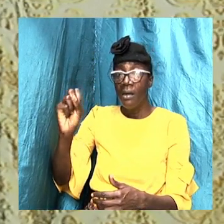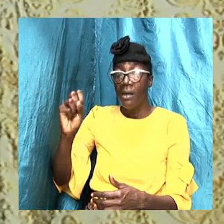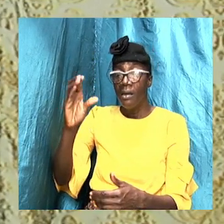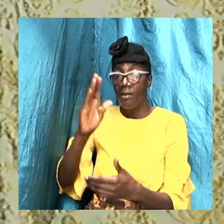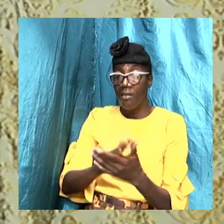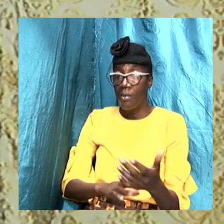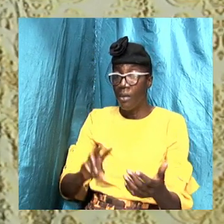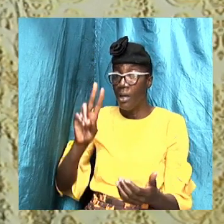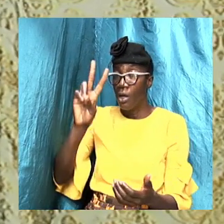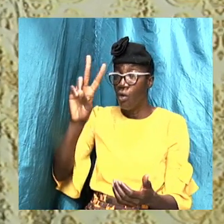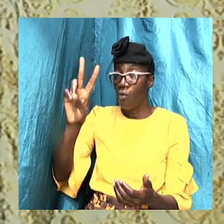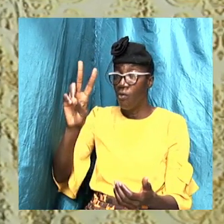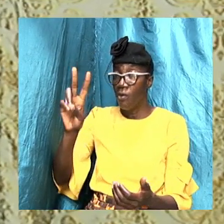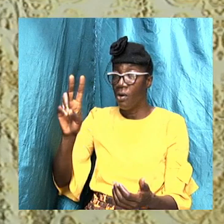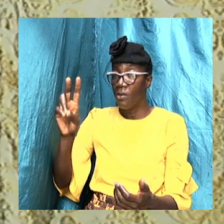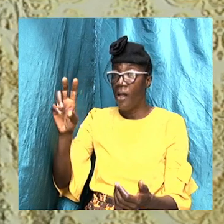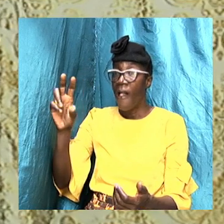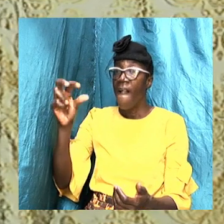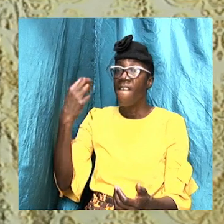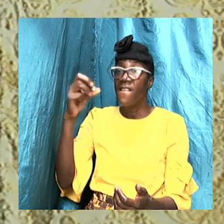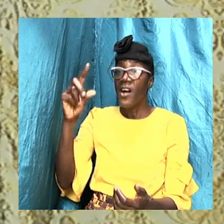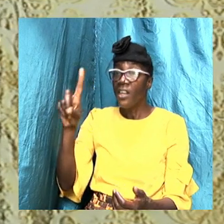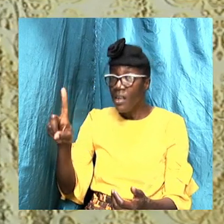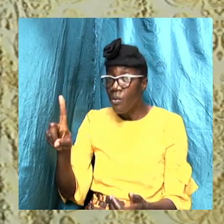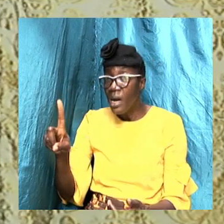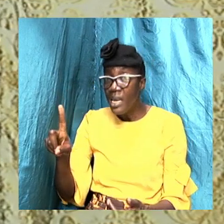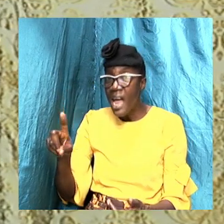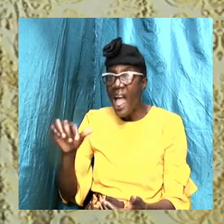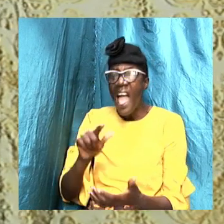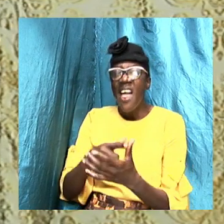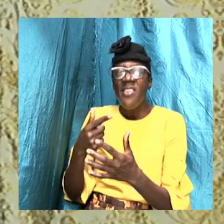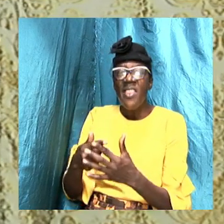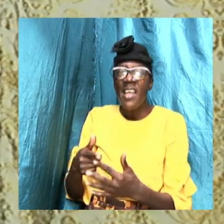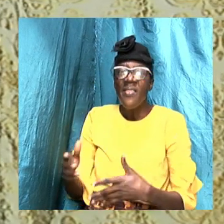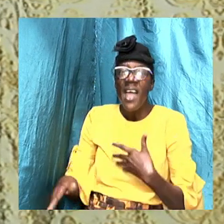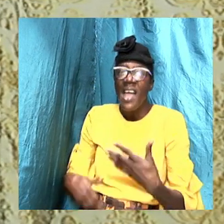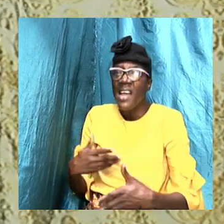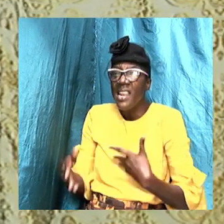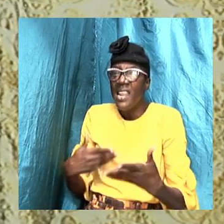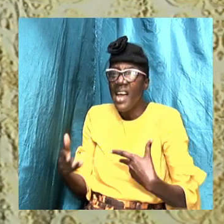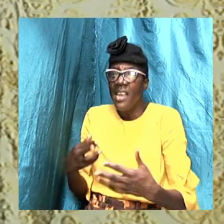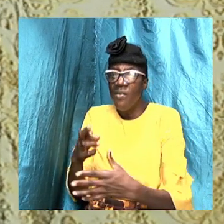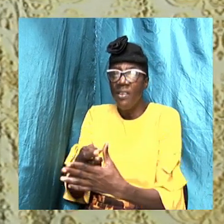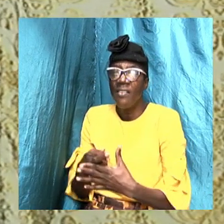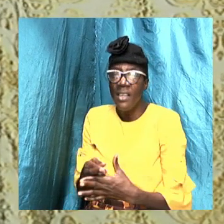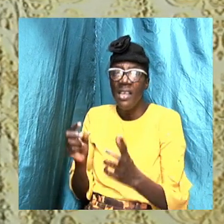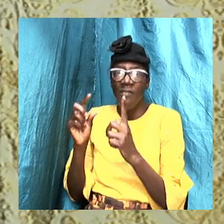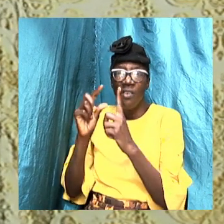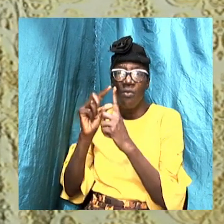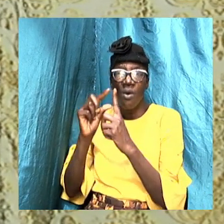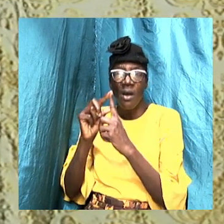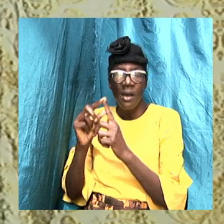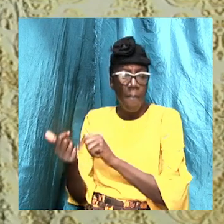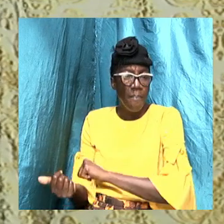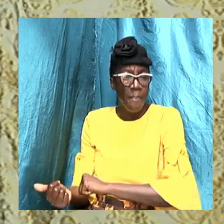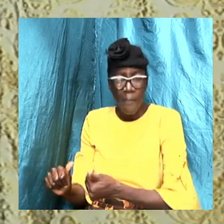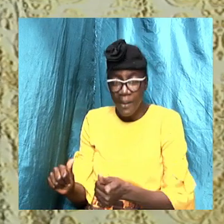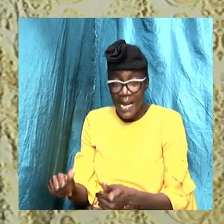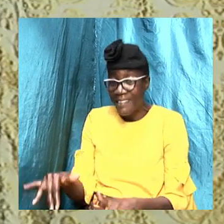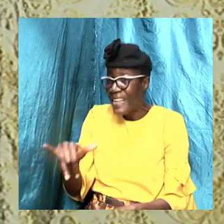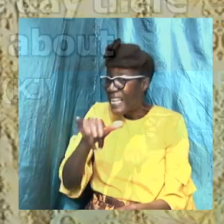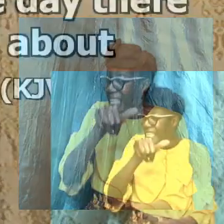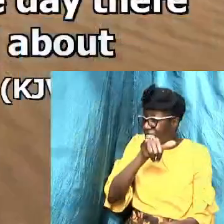Then they that gladly received his word were baptized. And the